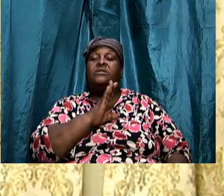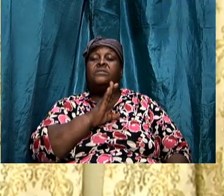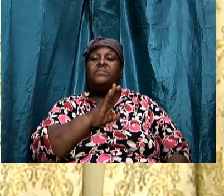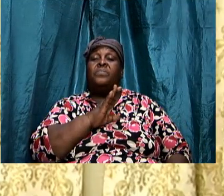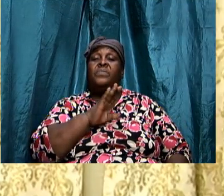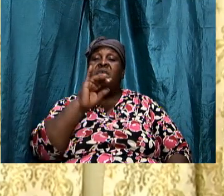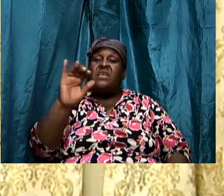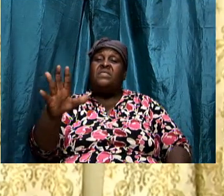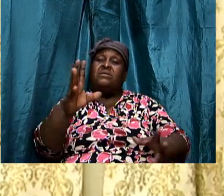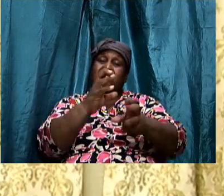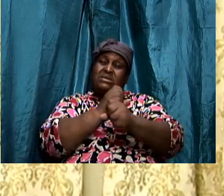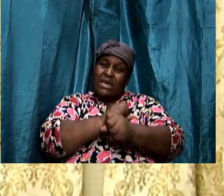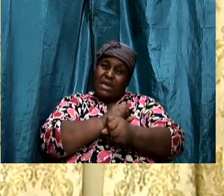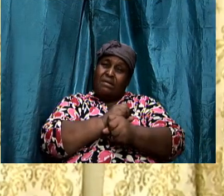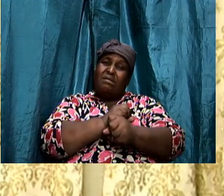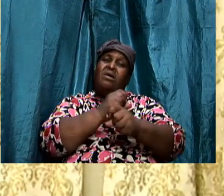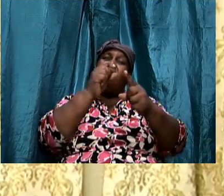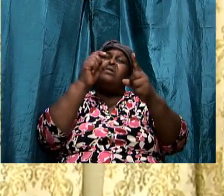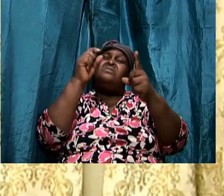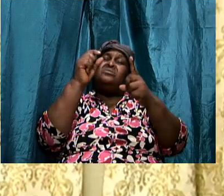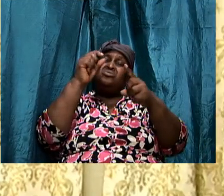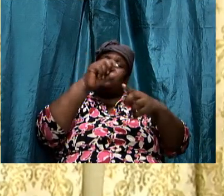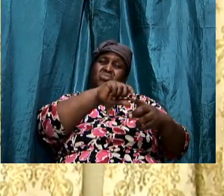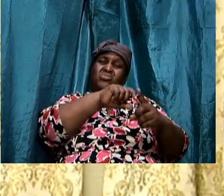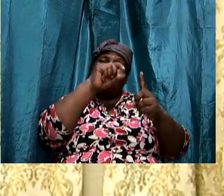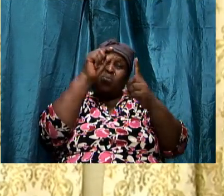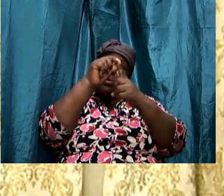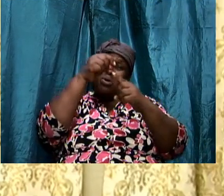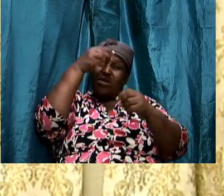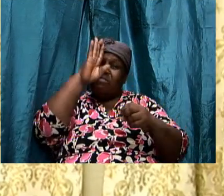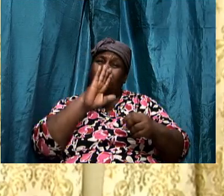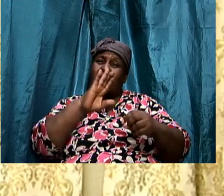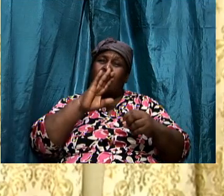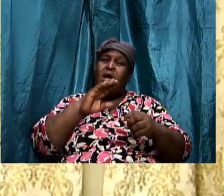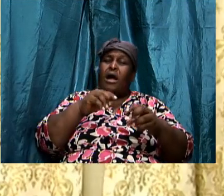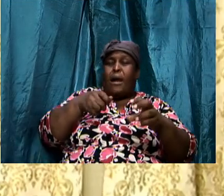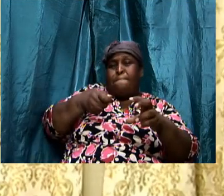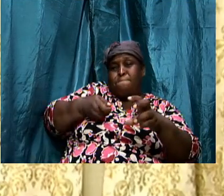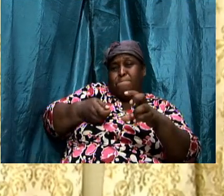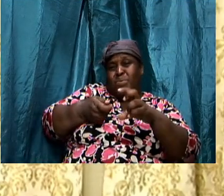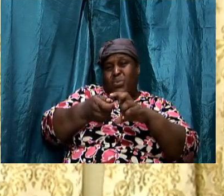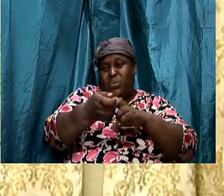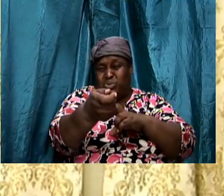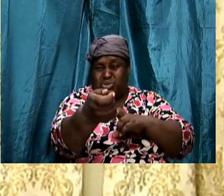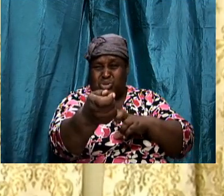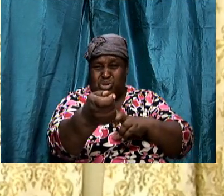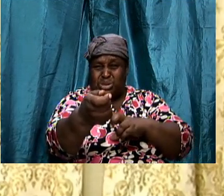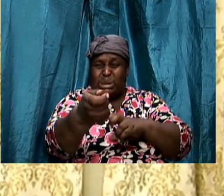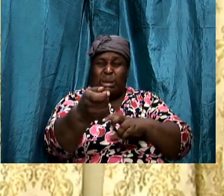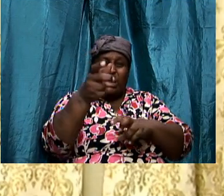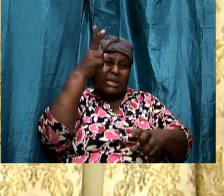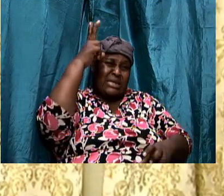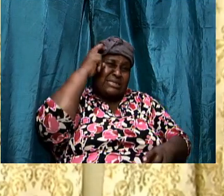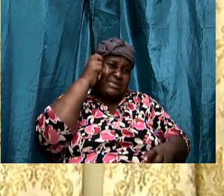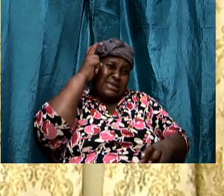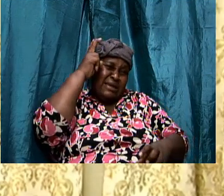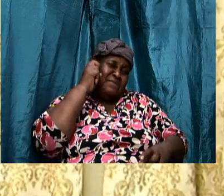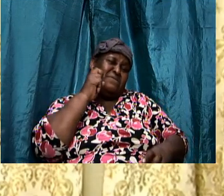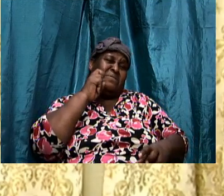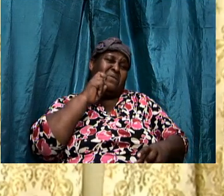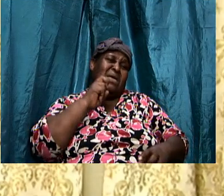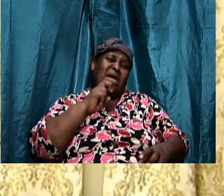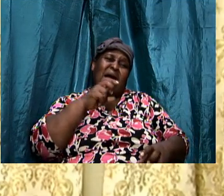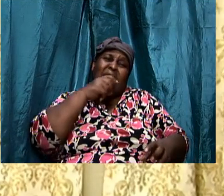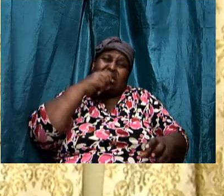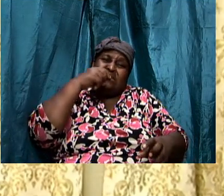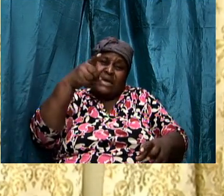push it in the adversary and turn it and